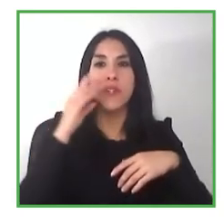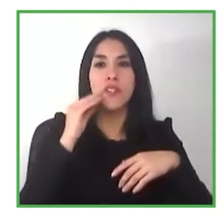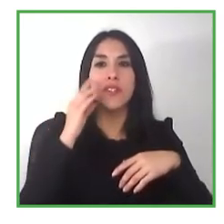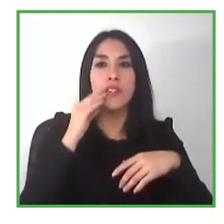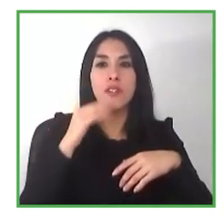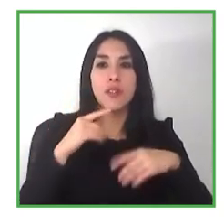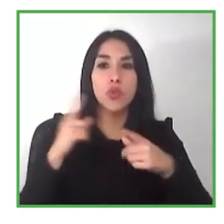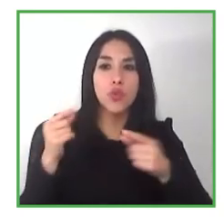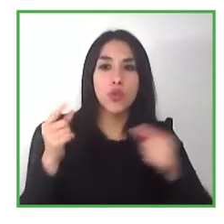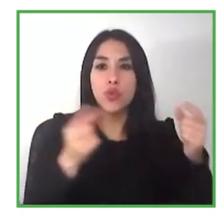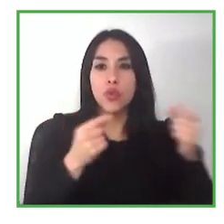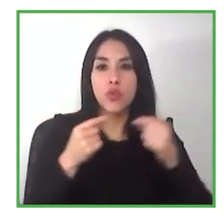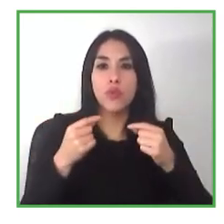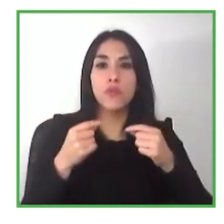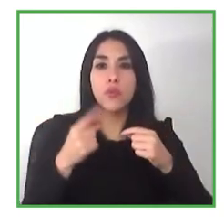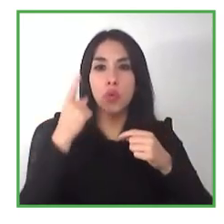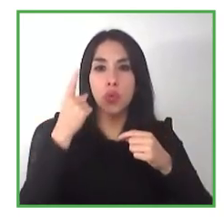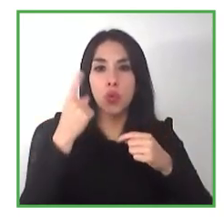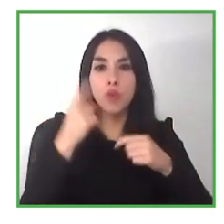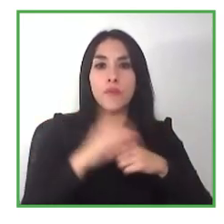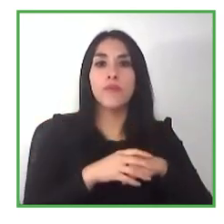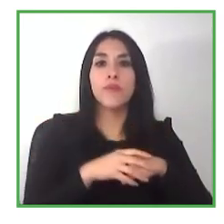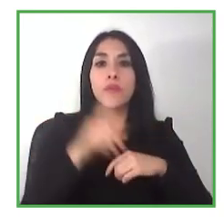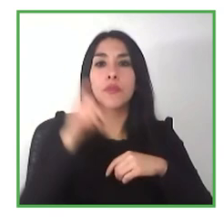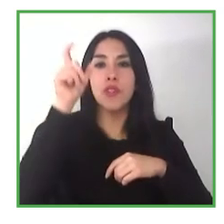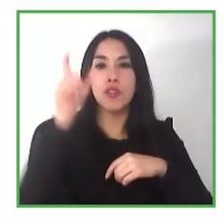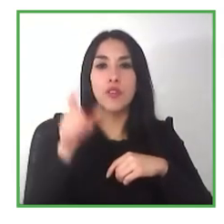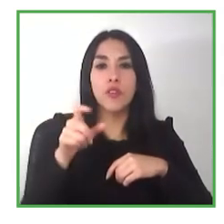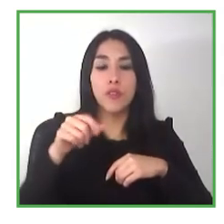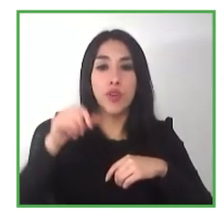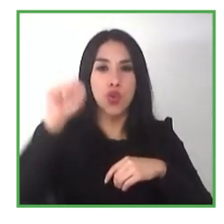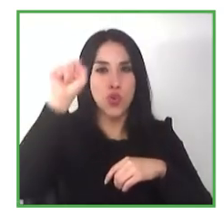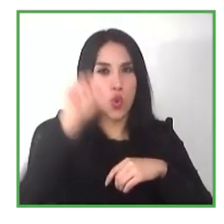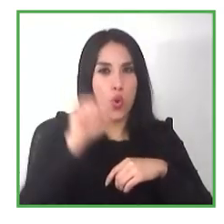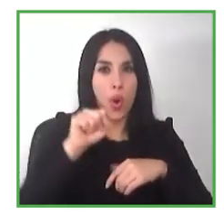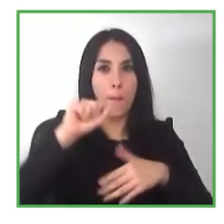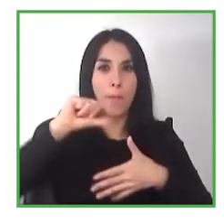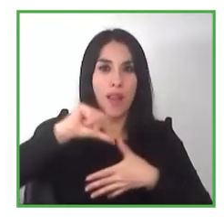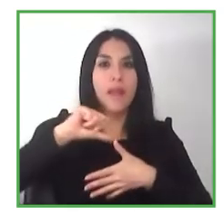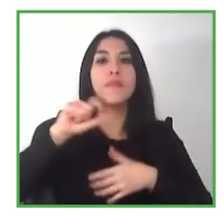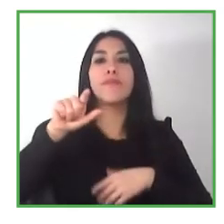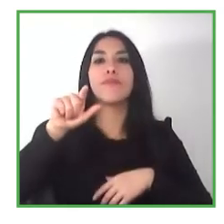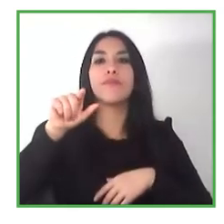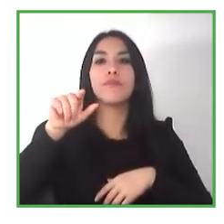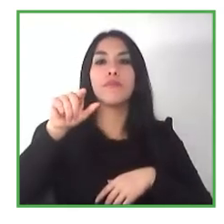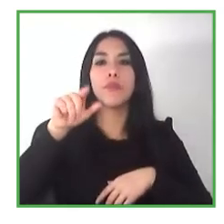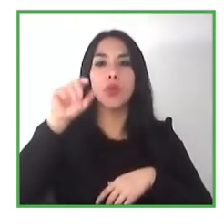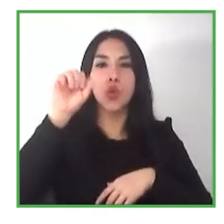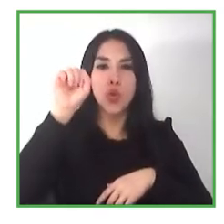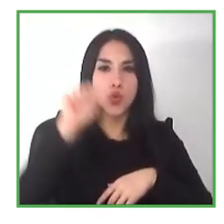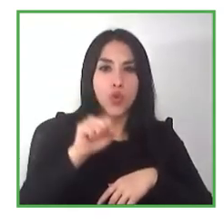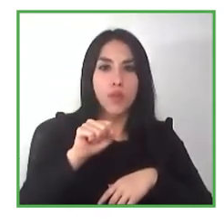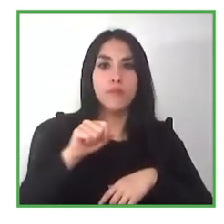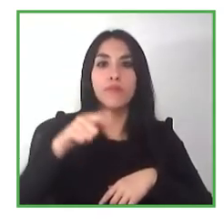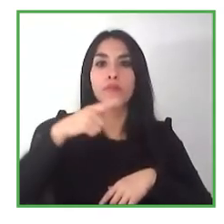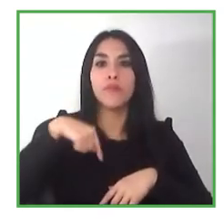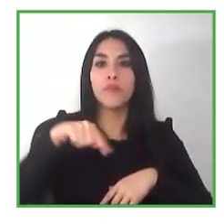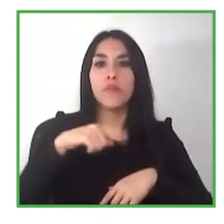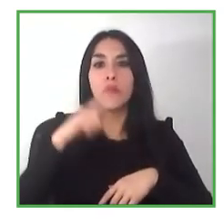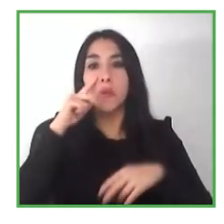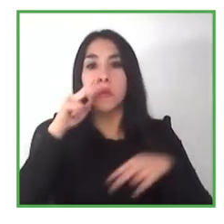those of us who are in the southern cone we're also reflected in what you say we look a lot